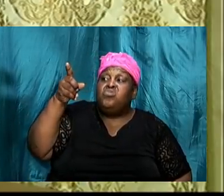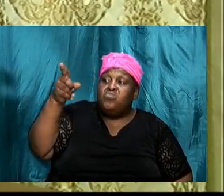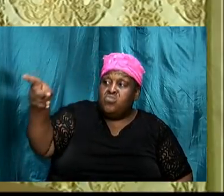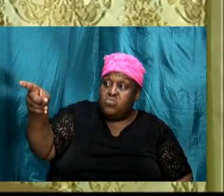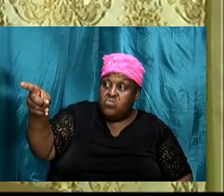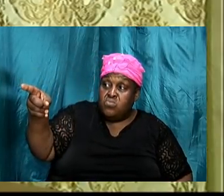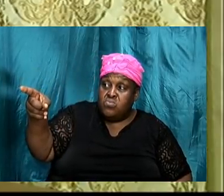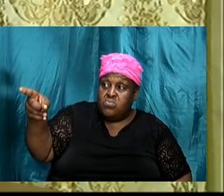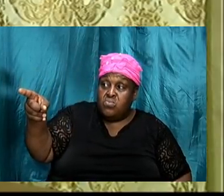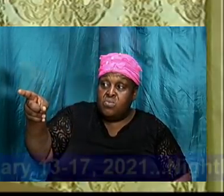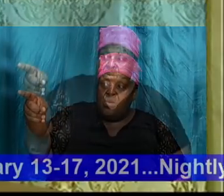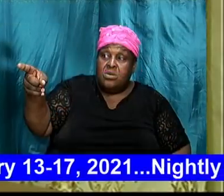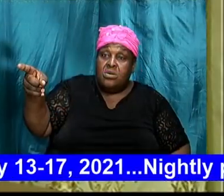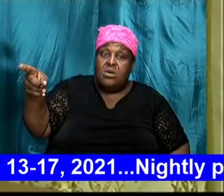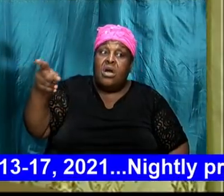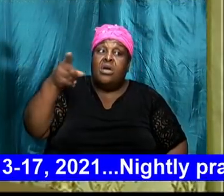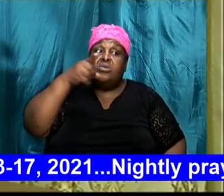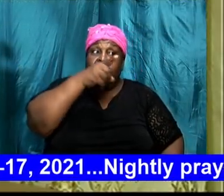her to wife